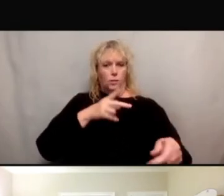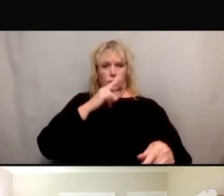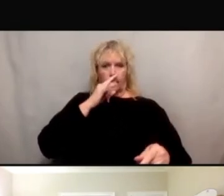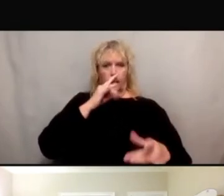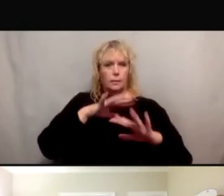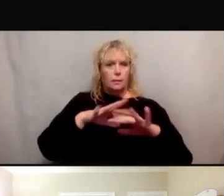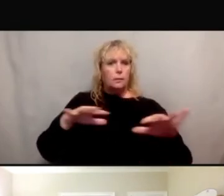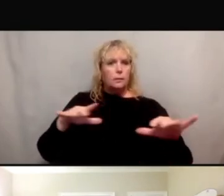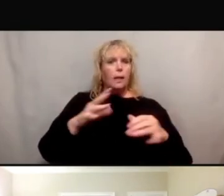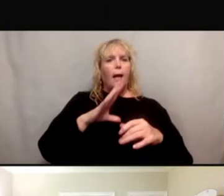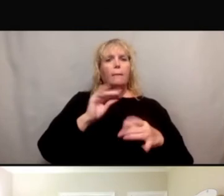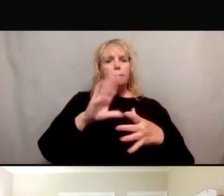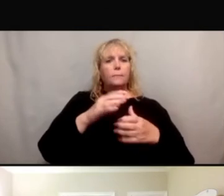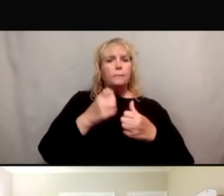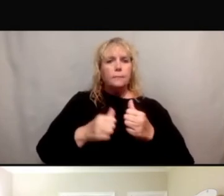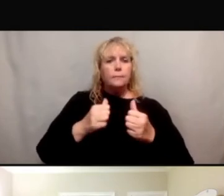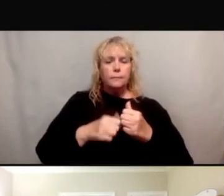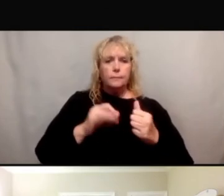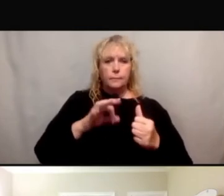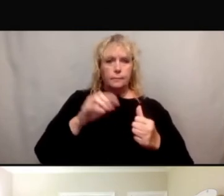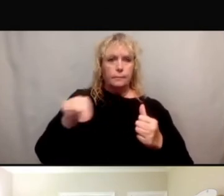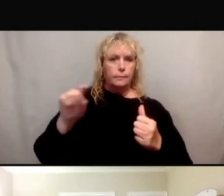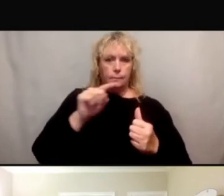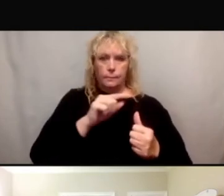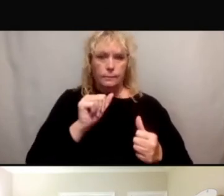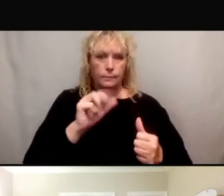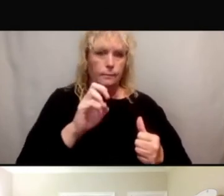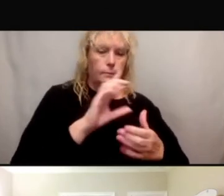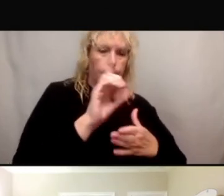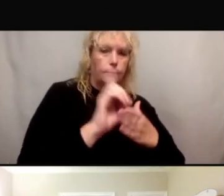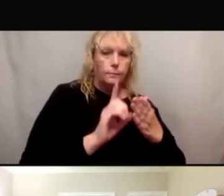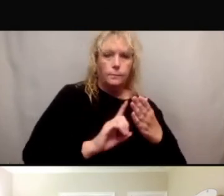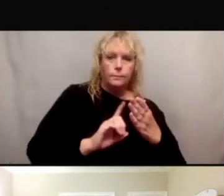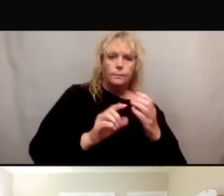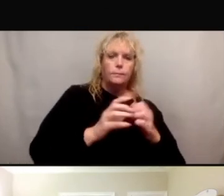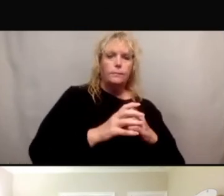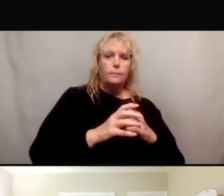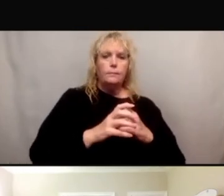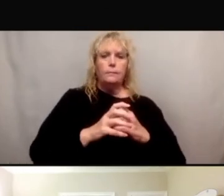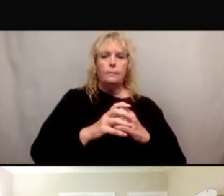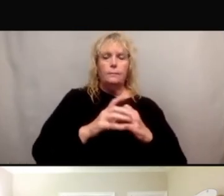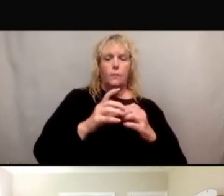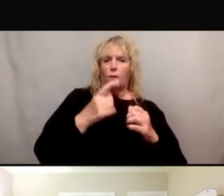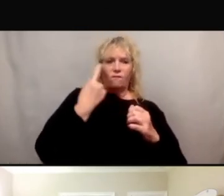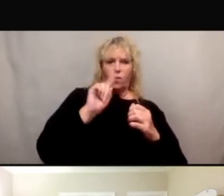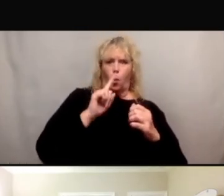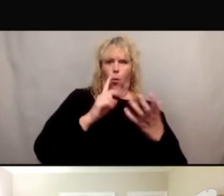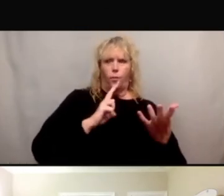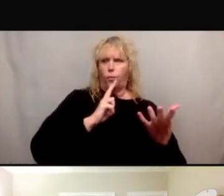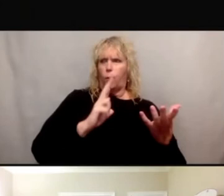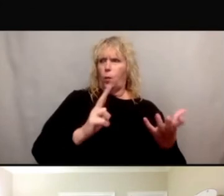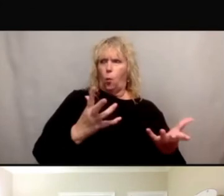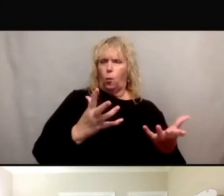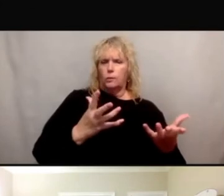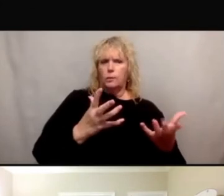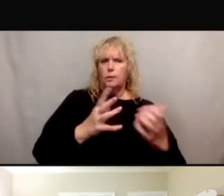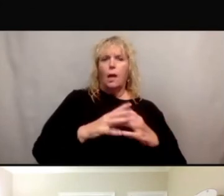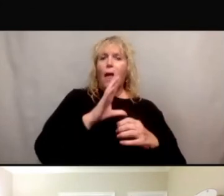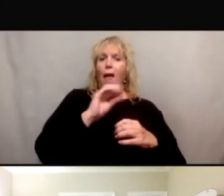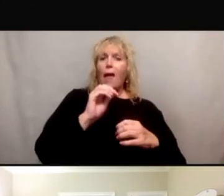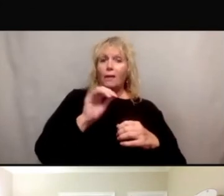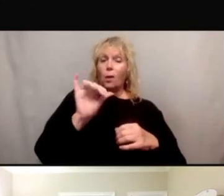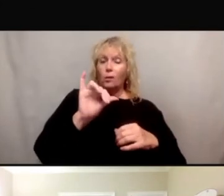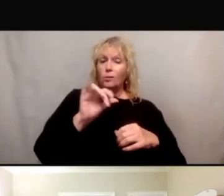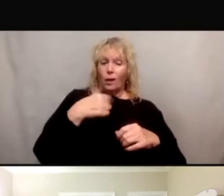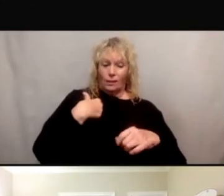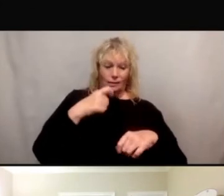And these facilities aren't designed for a three-year-old toddler. Also, time off work is another one.